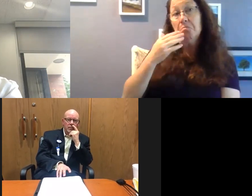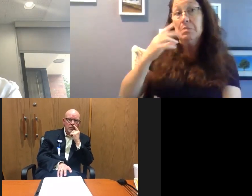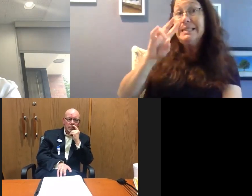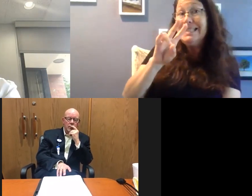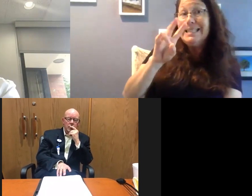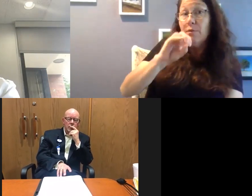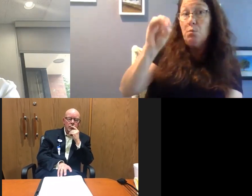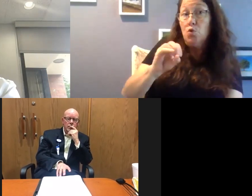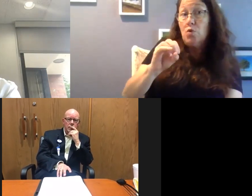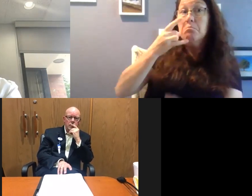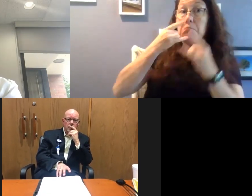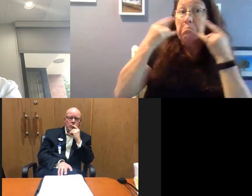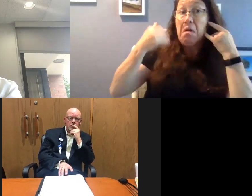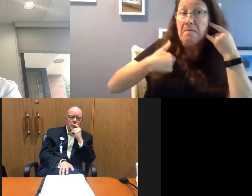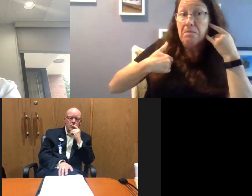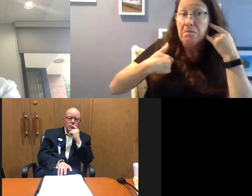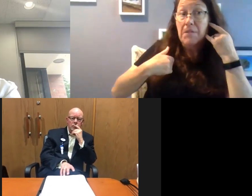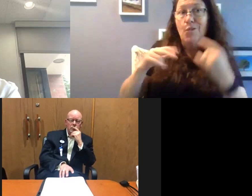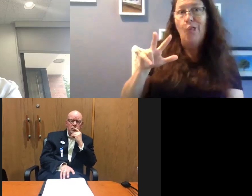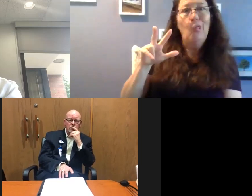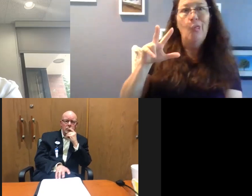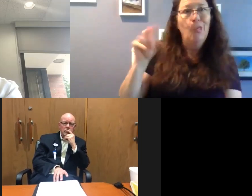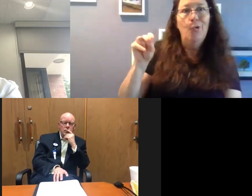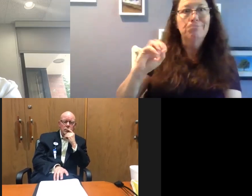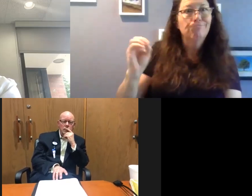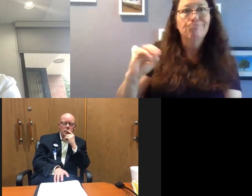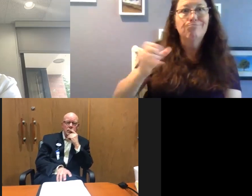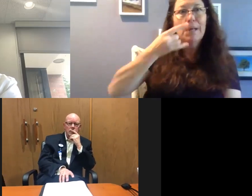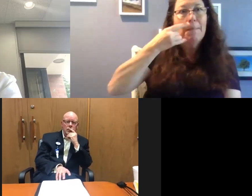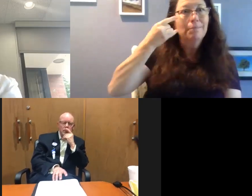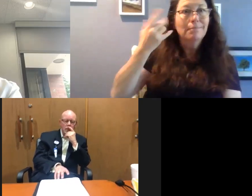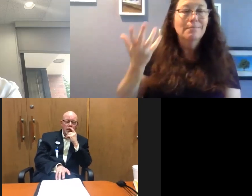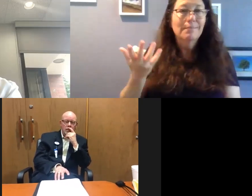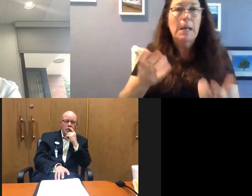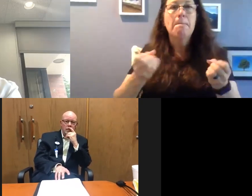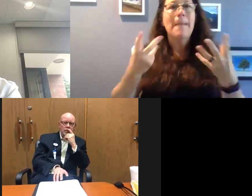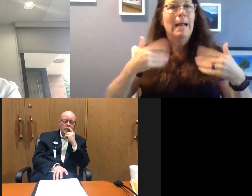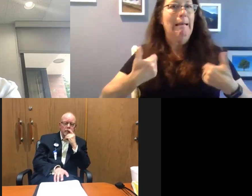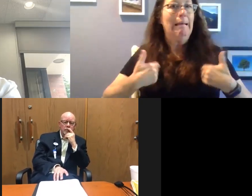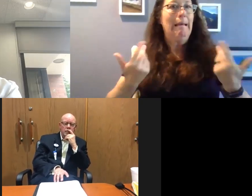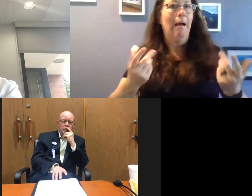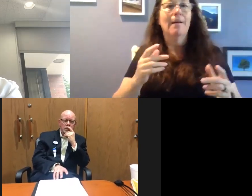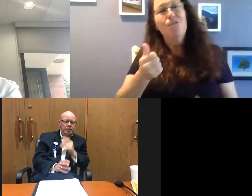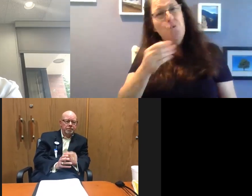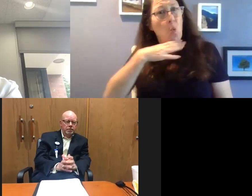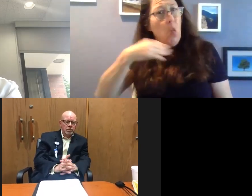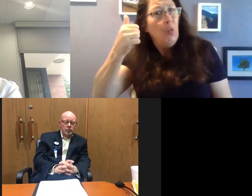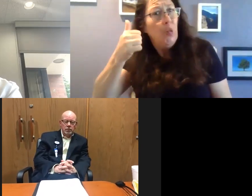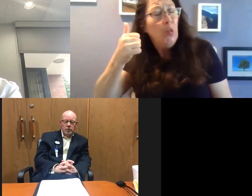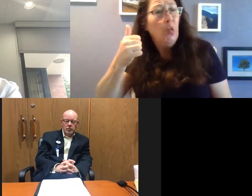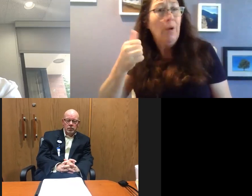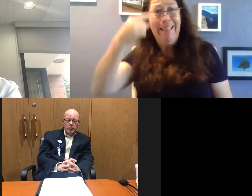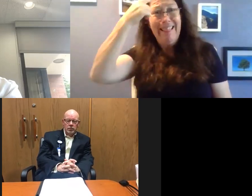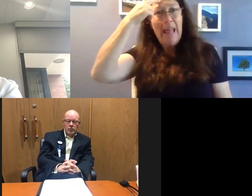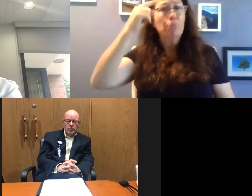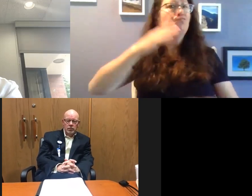% of the people had masks on, 30% not. Many of those were young people, some of them were older, and they must think they're